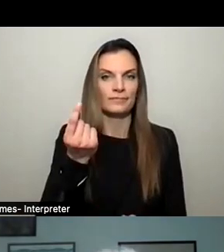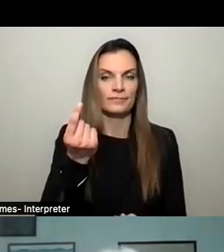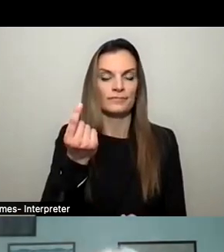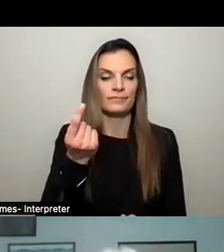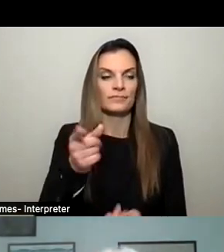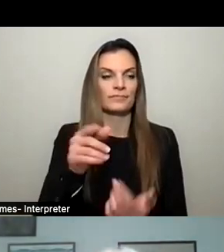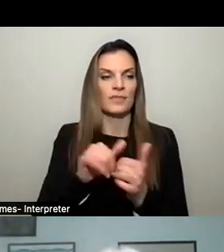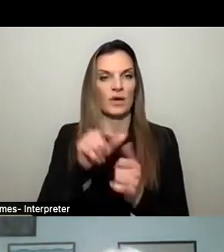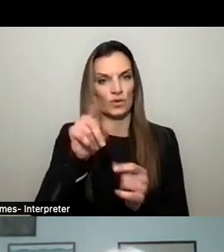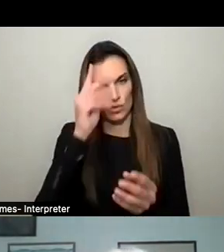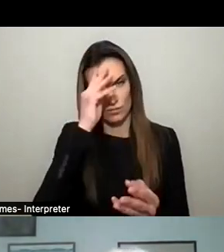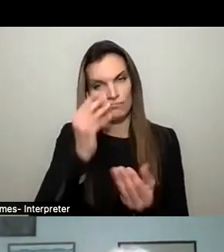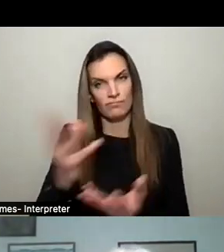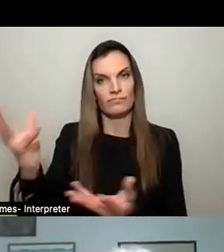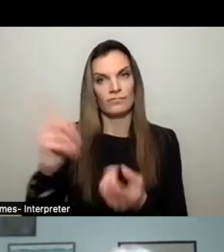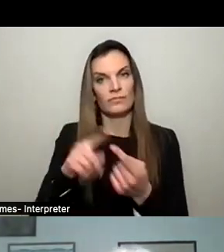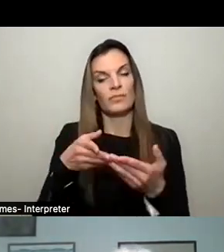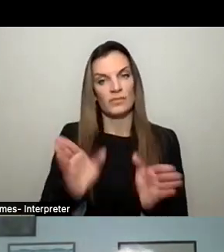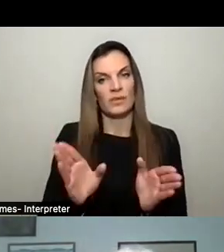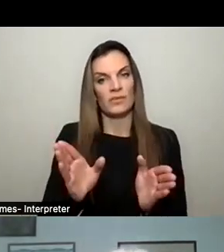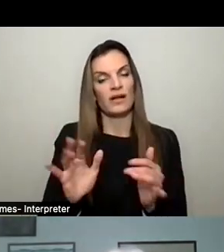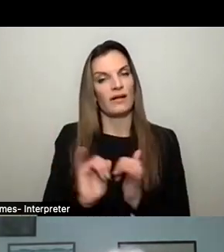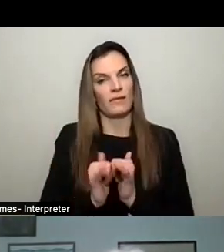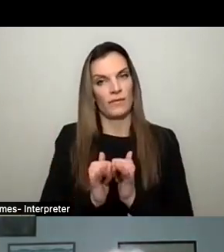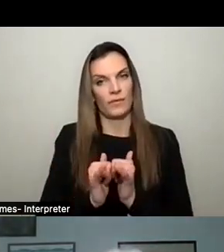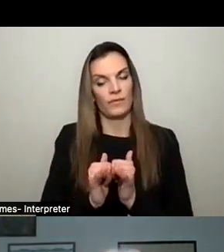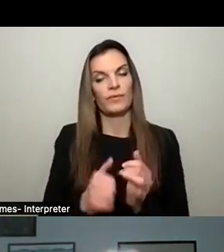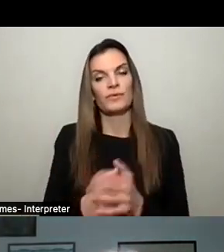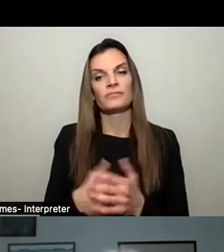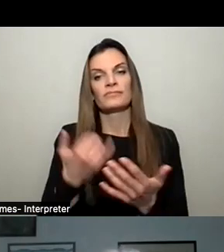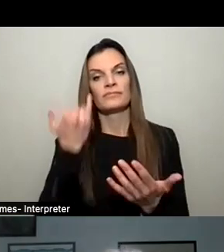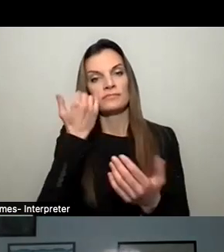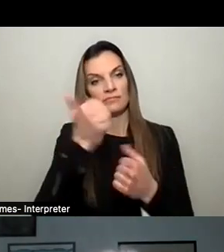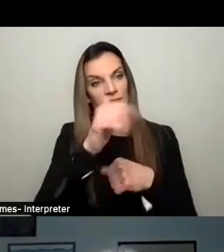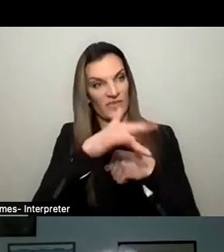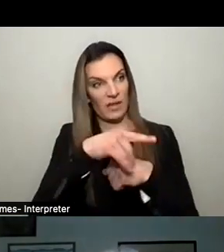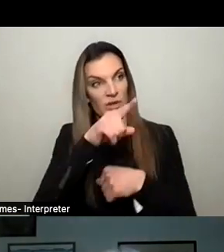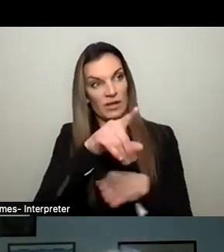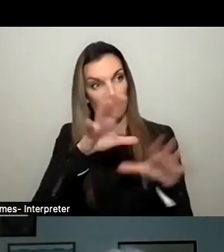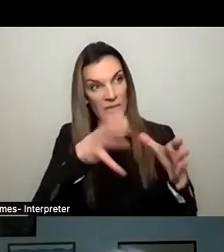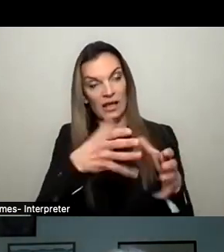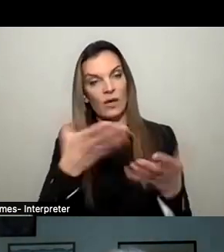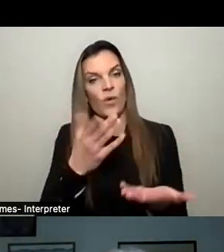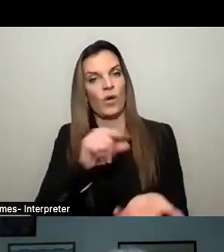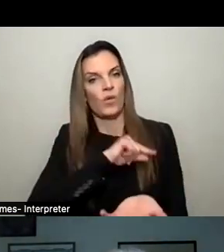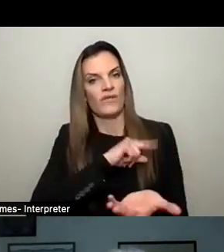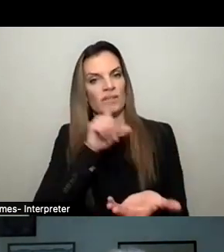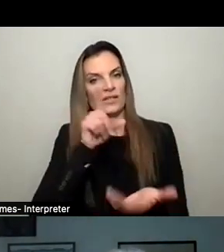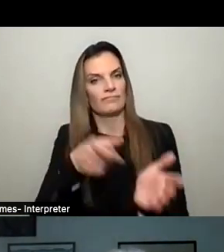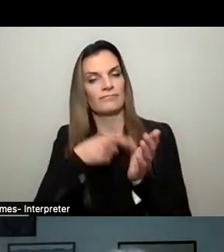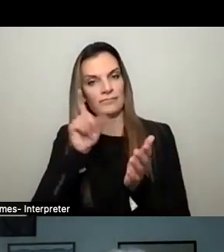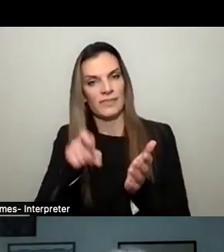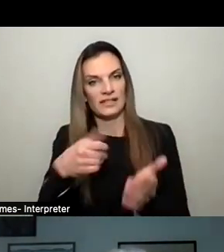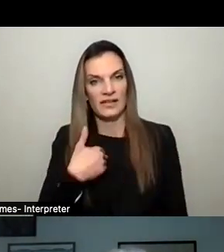public is informed of the activities of village committees of any openings on the committees and the qualifications to be appointed to them.